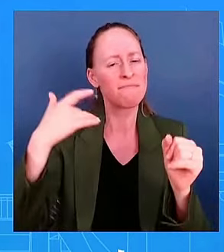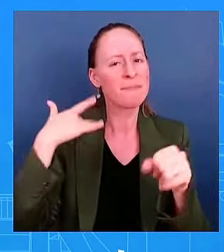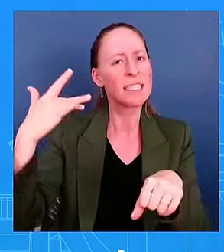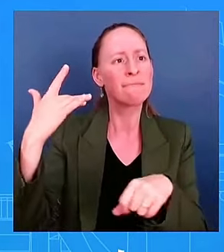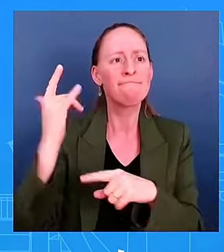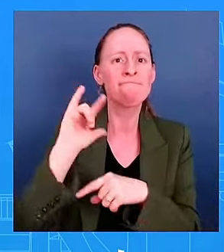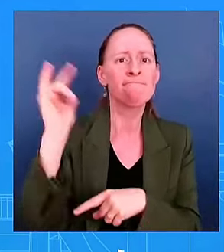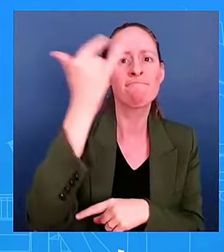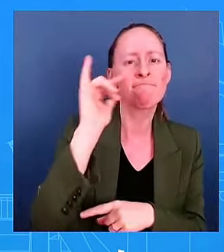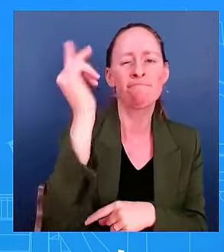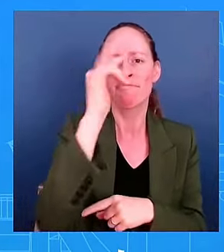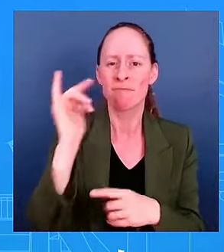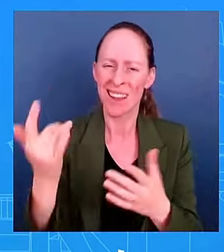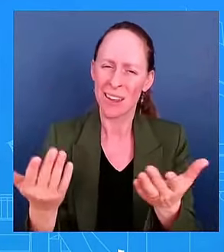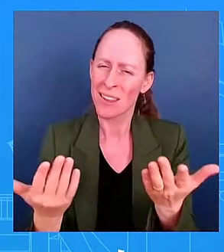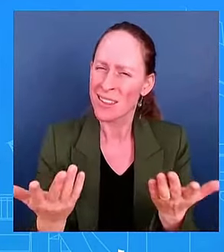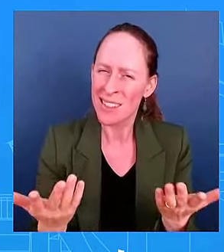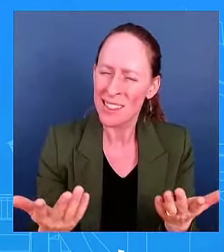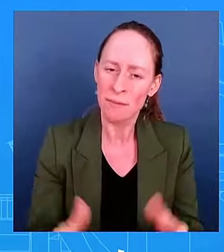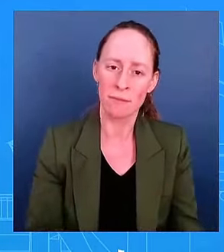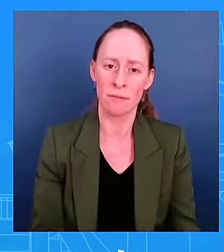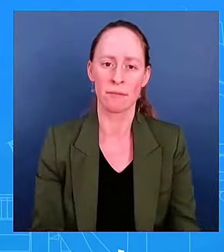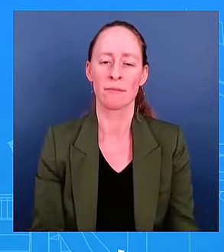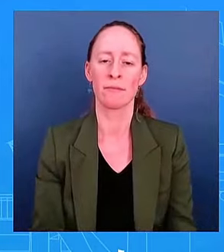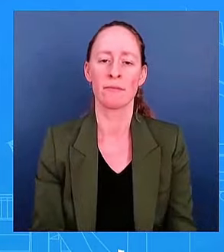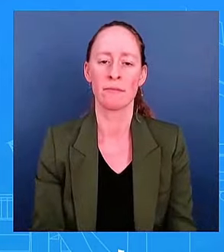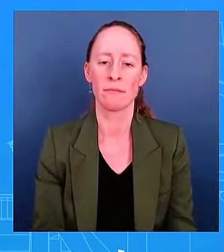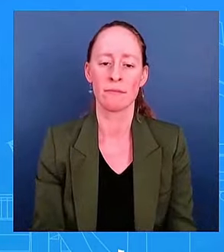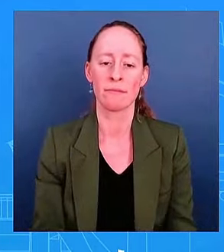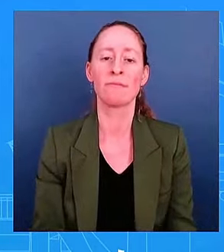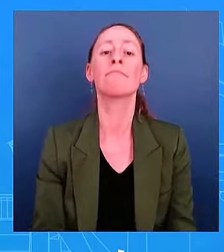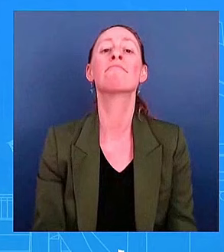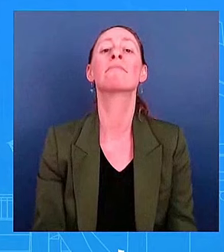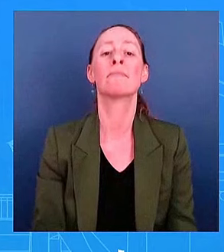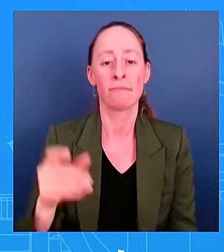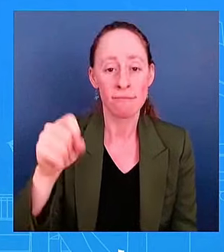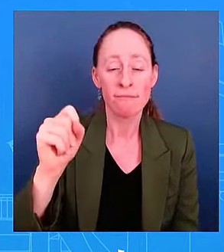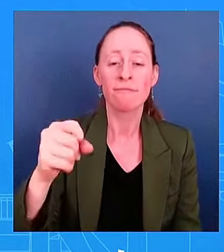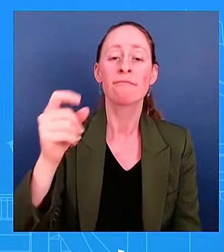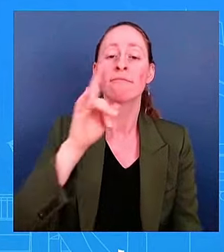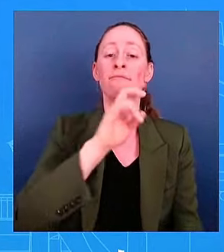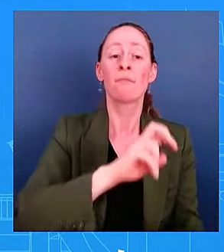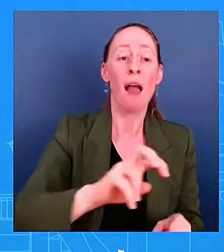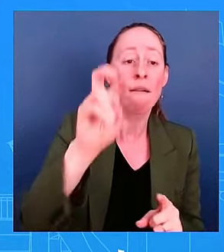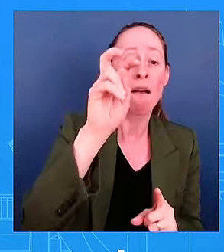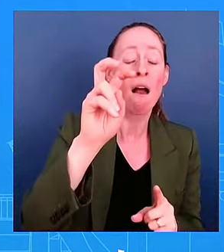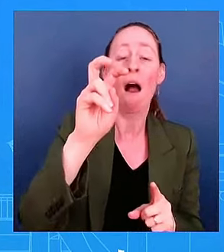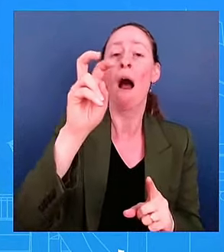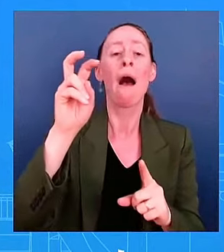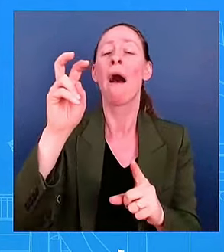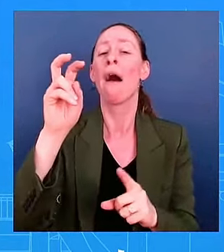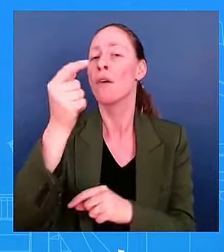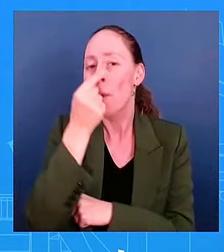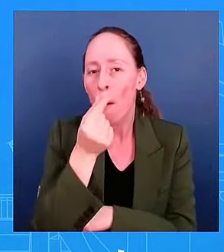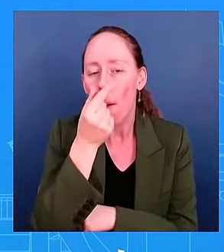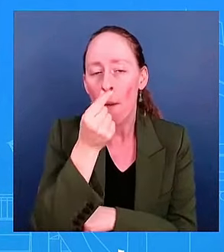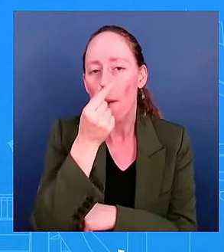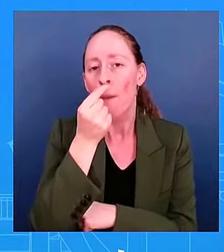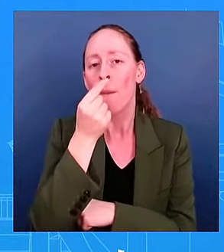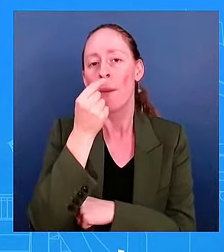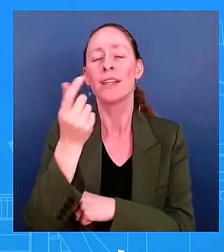but travel led to a cold. And I think that matters as well. And I think we've all been there.